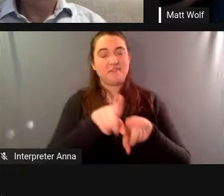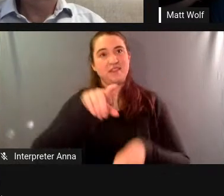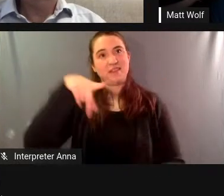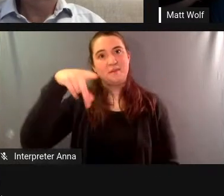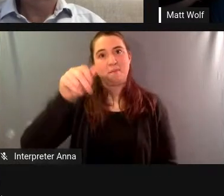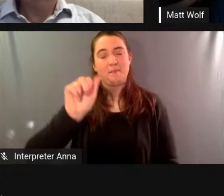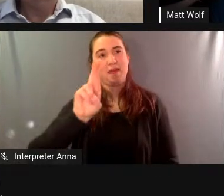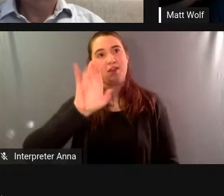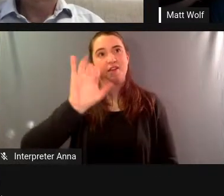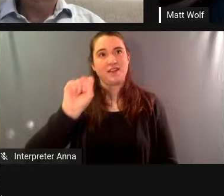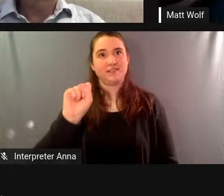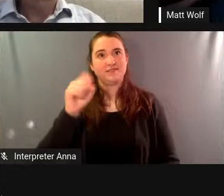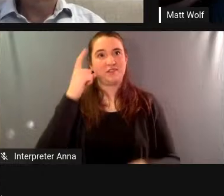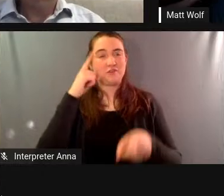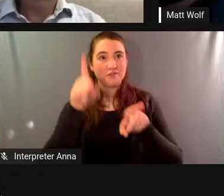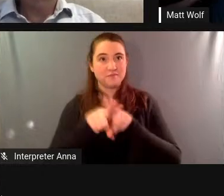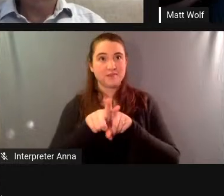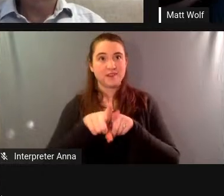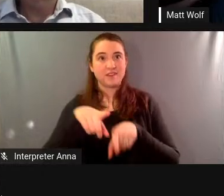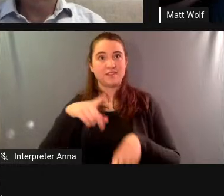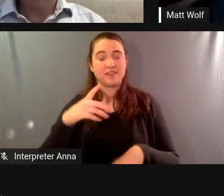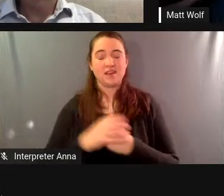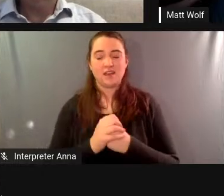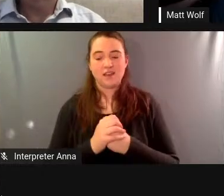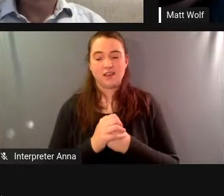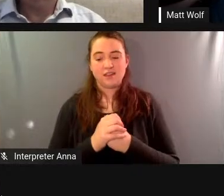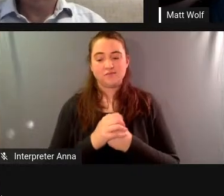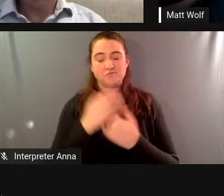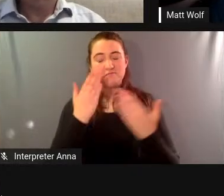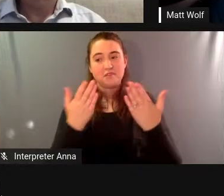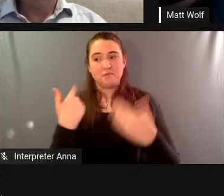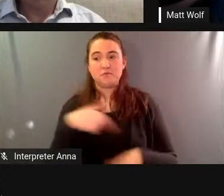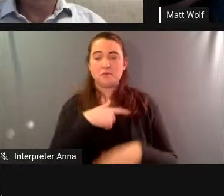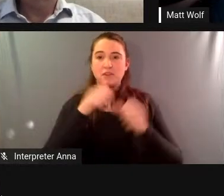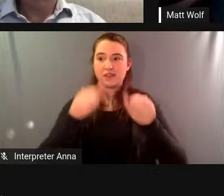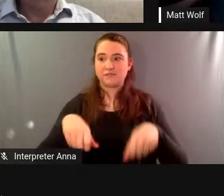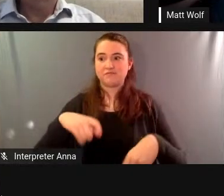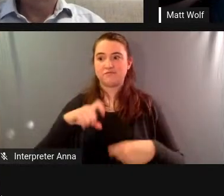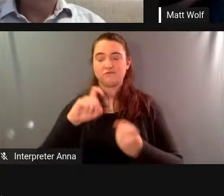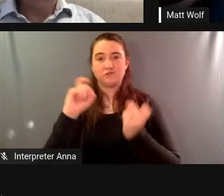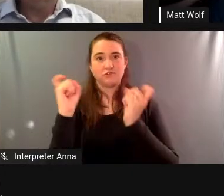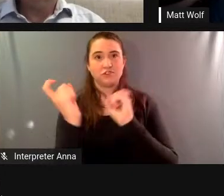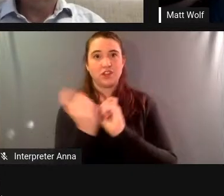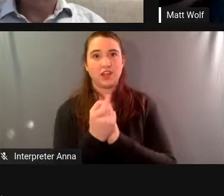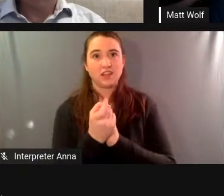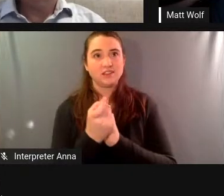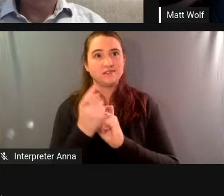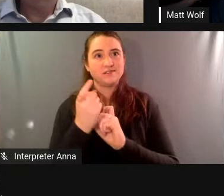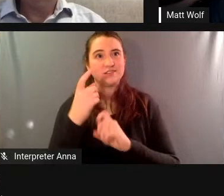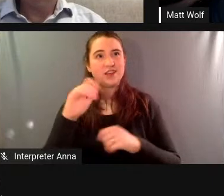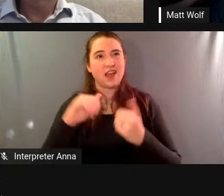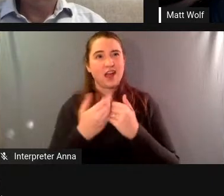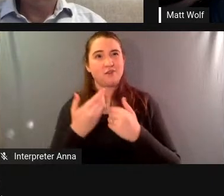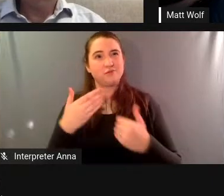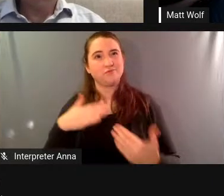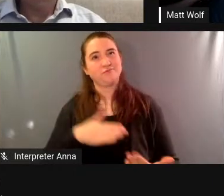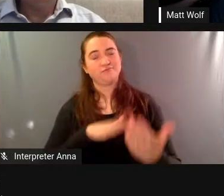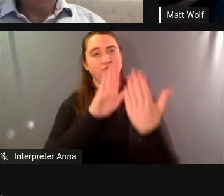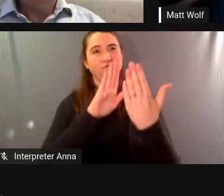of this shock that maybe we can rethink how we live with the earth what we what kind of an earth we want to share